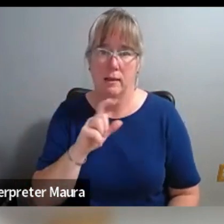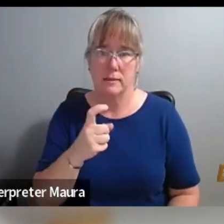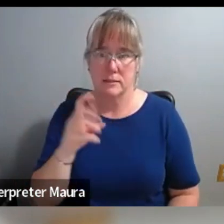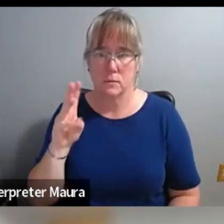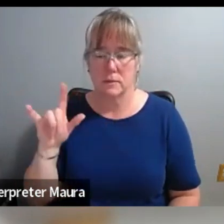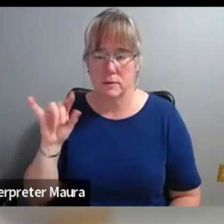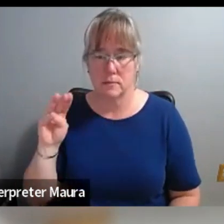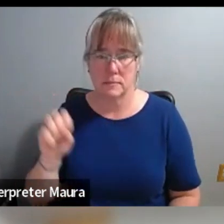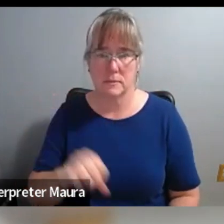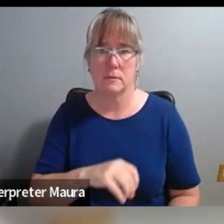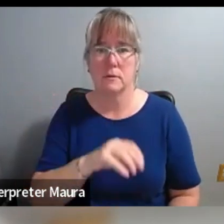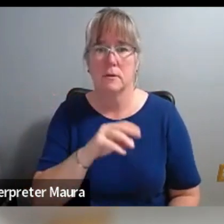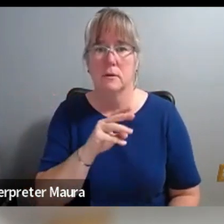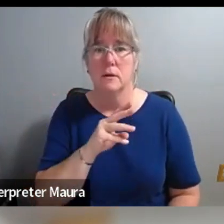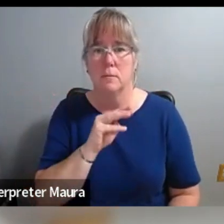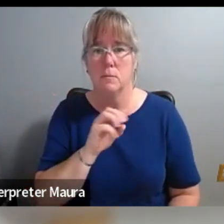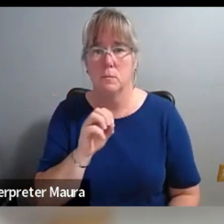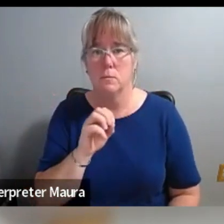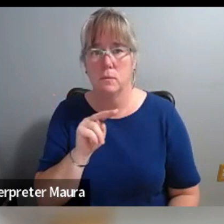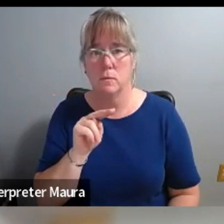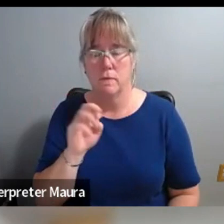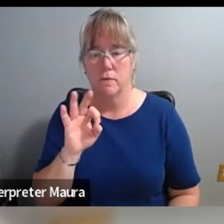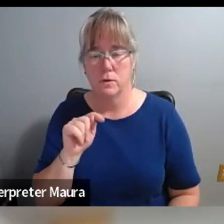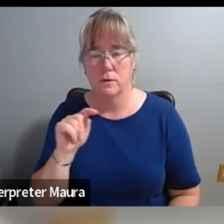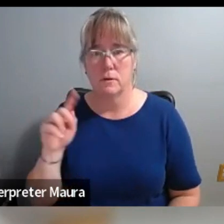Lewis, Krishan McKinney,